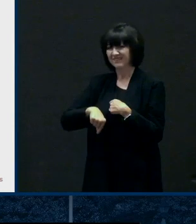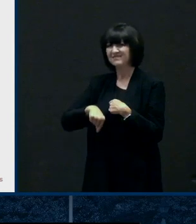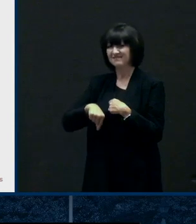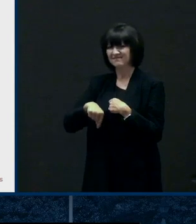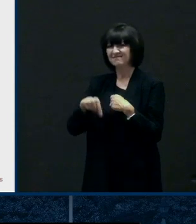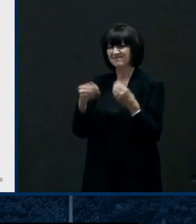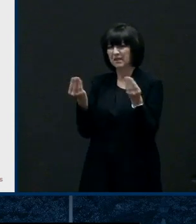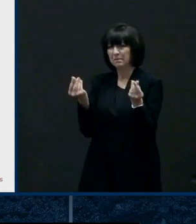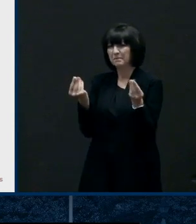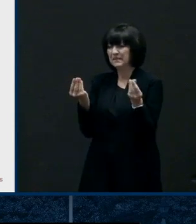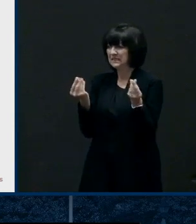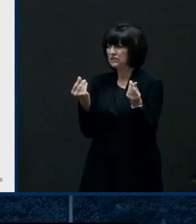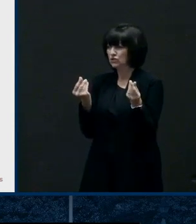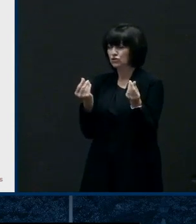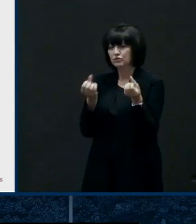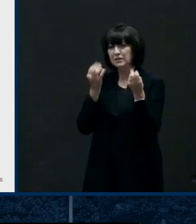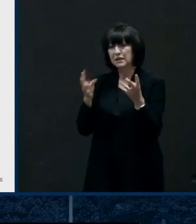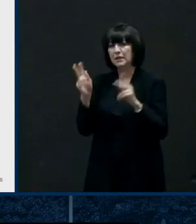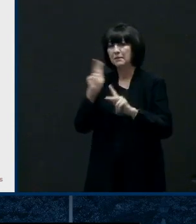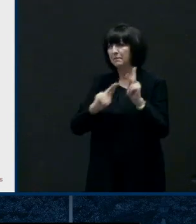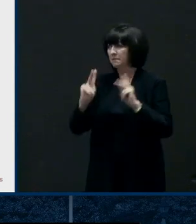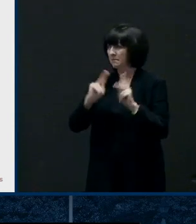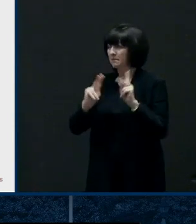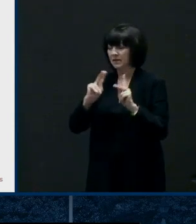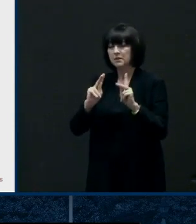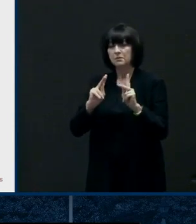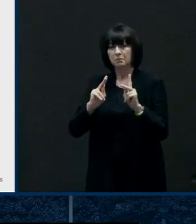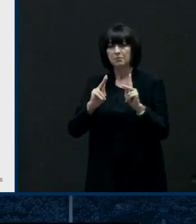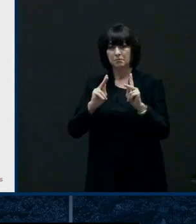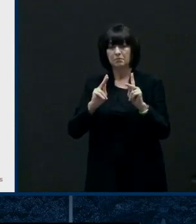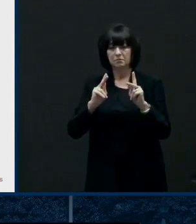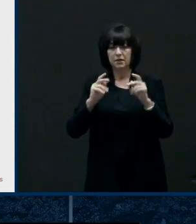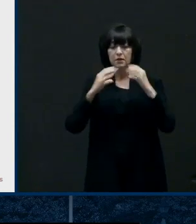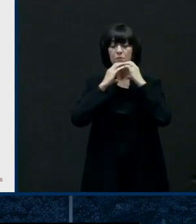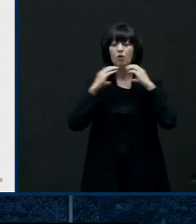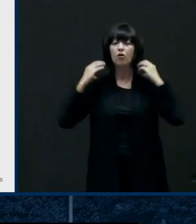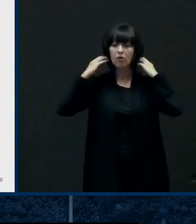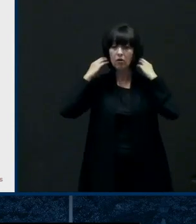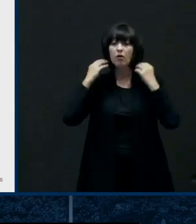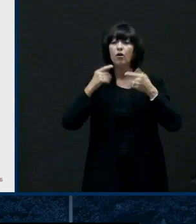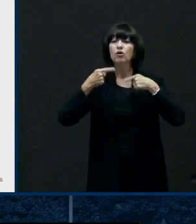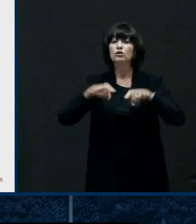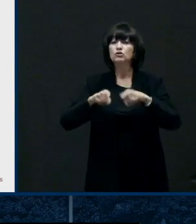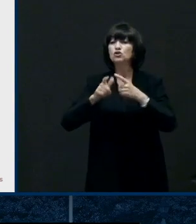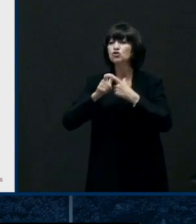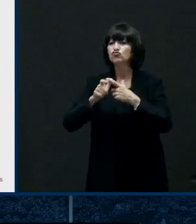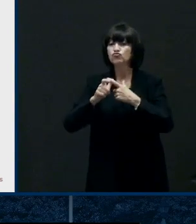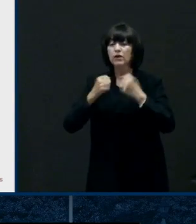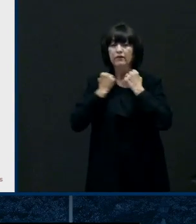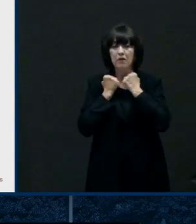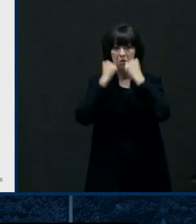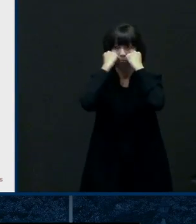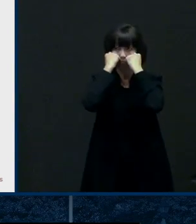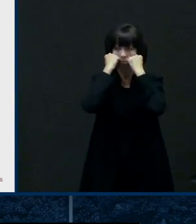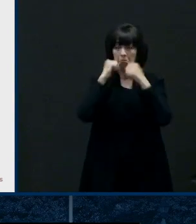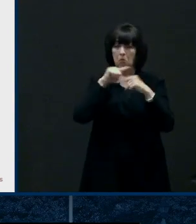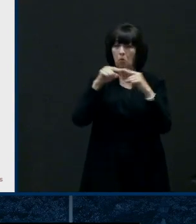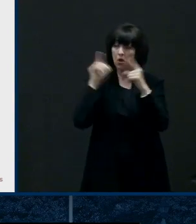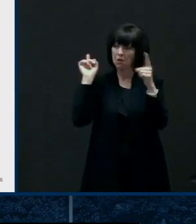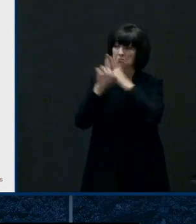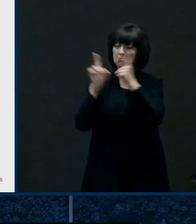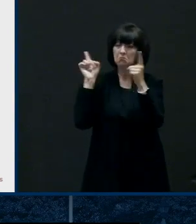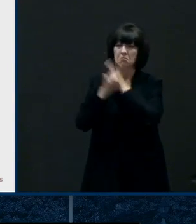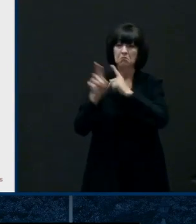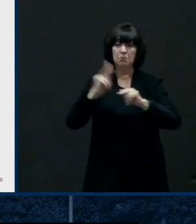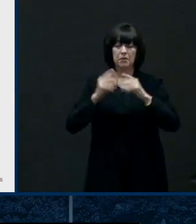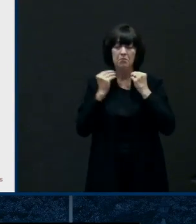spandex a lot of people wear them while running and put them up when needed unfortunately are not effective the studies show